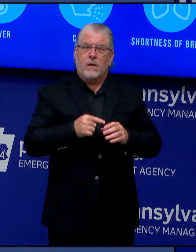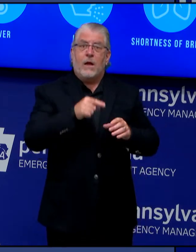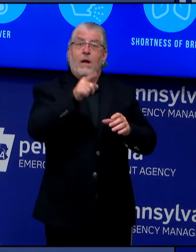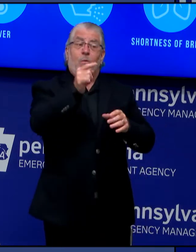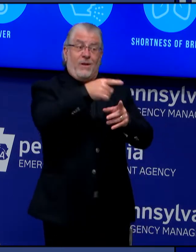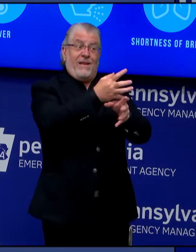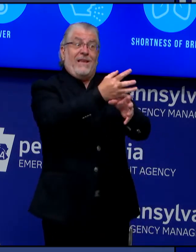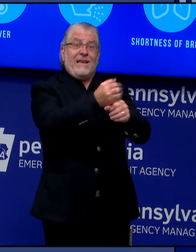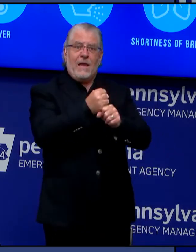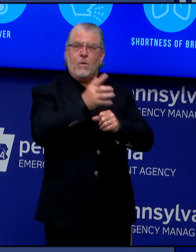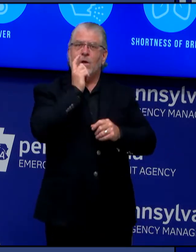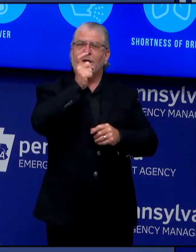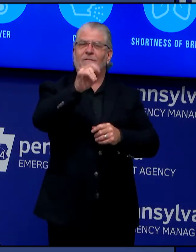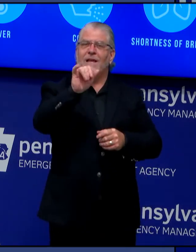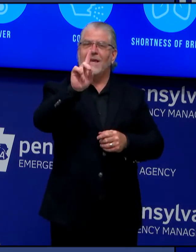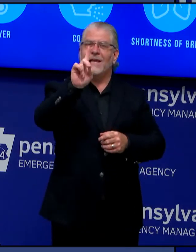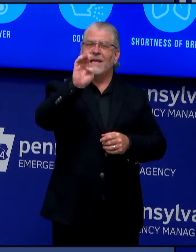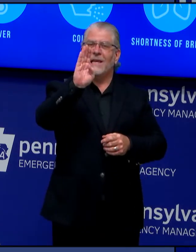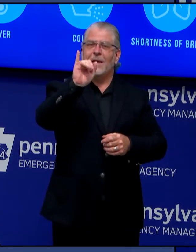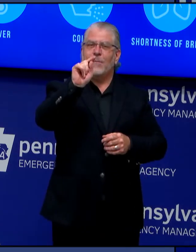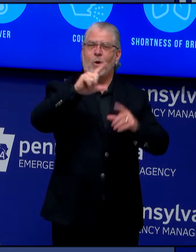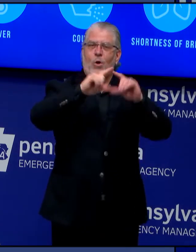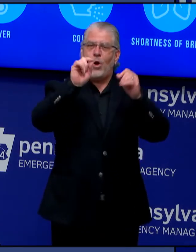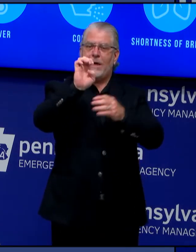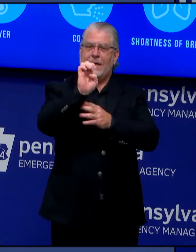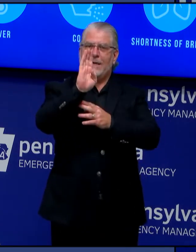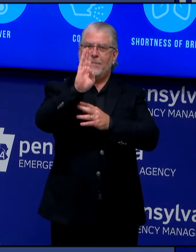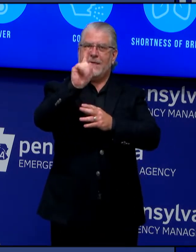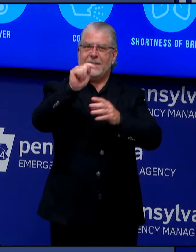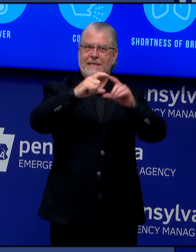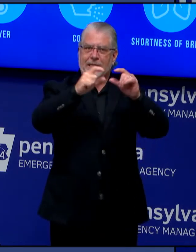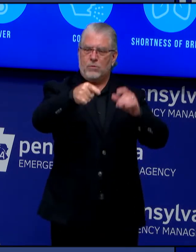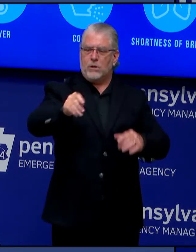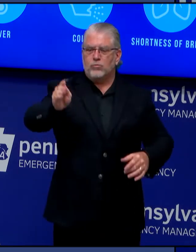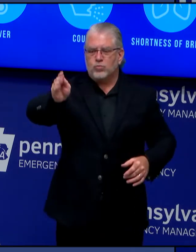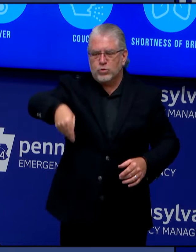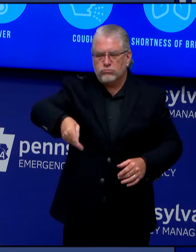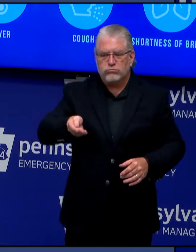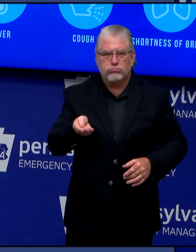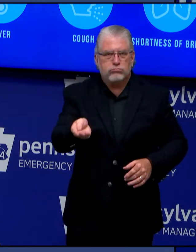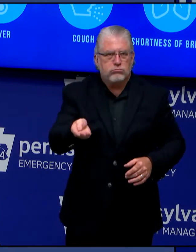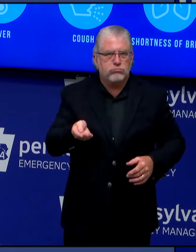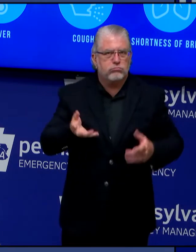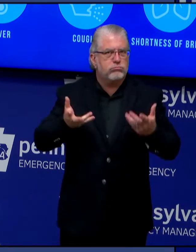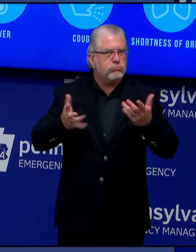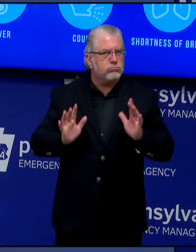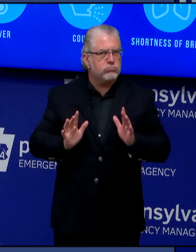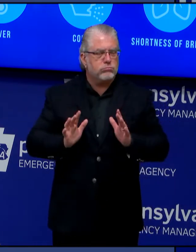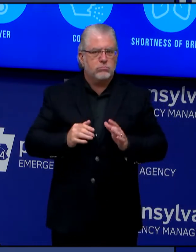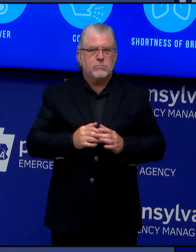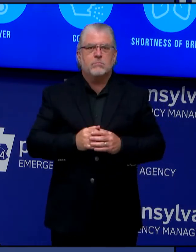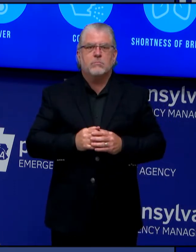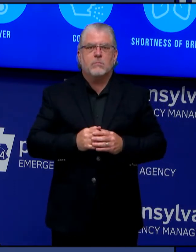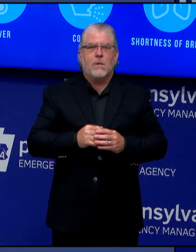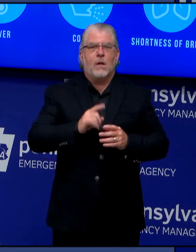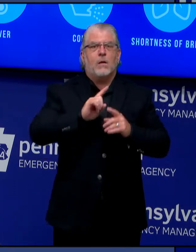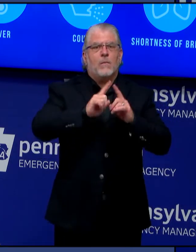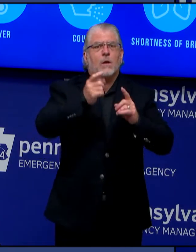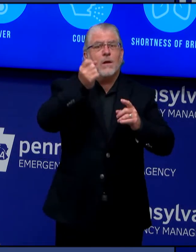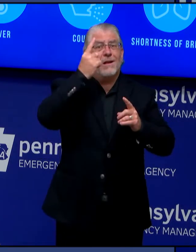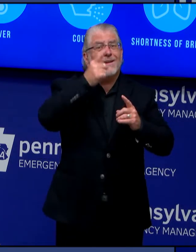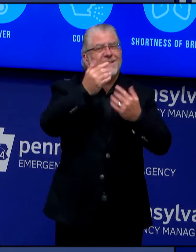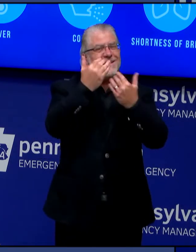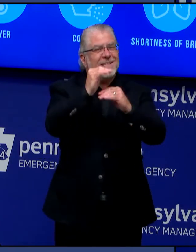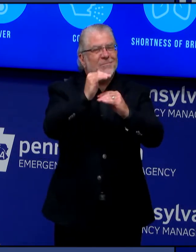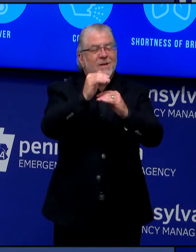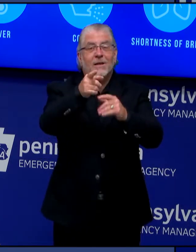groceries. There are limits on what you can buy with SNAP benefits. For example, you can't use SNAP to buy diapers or pay for